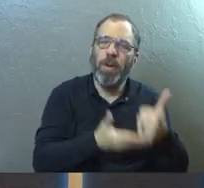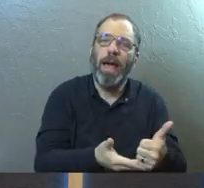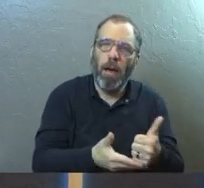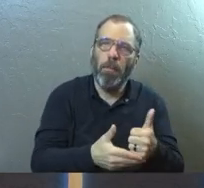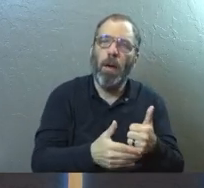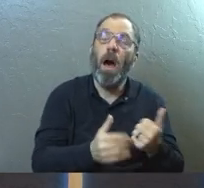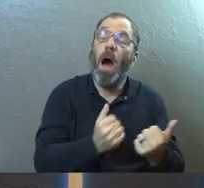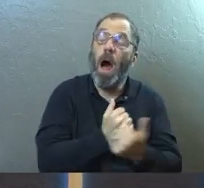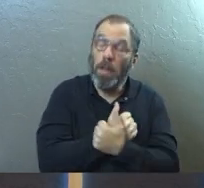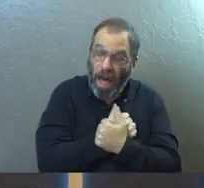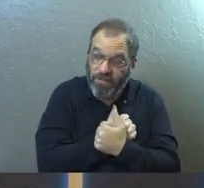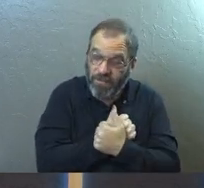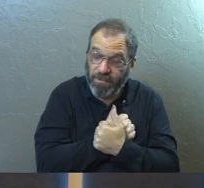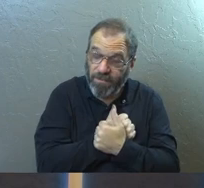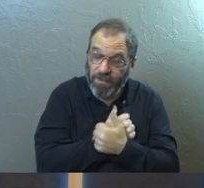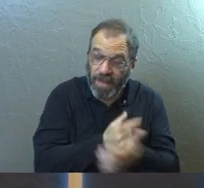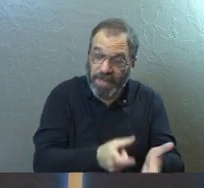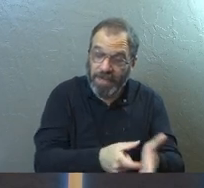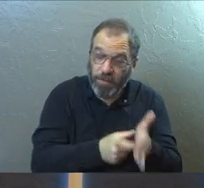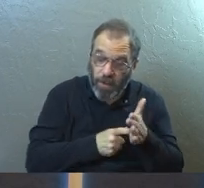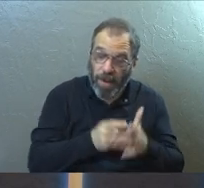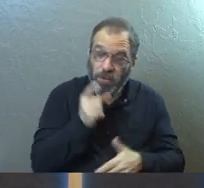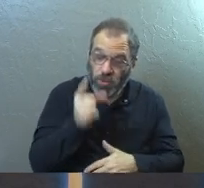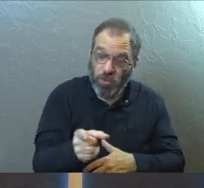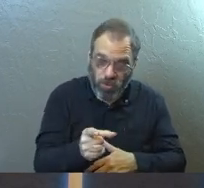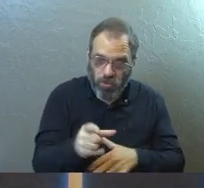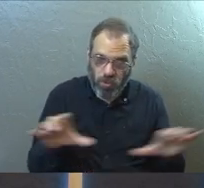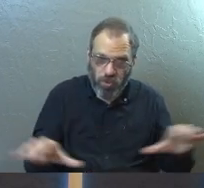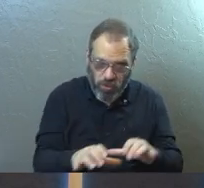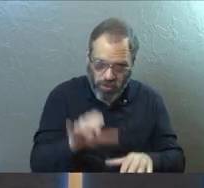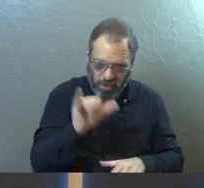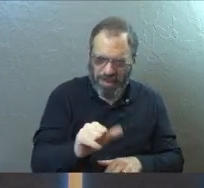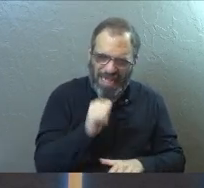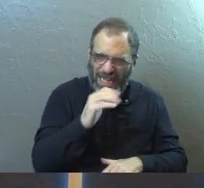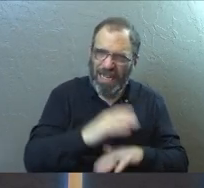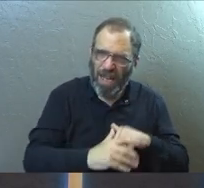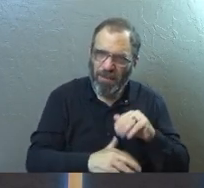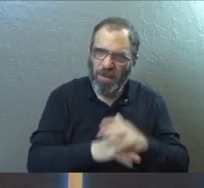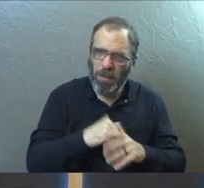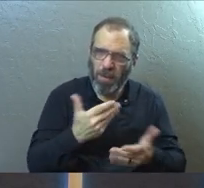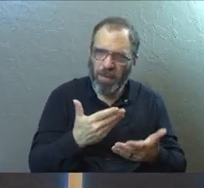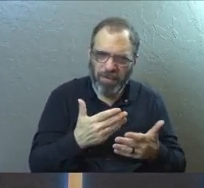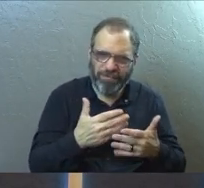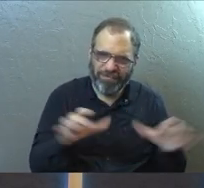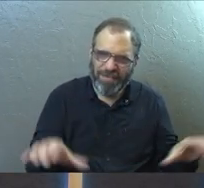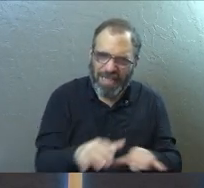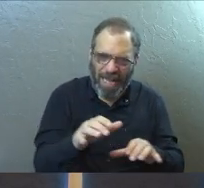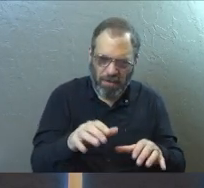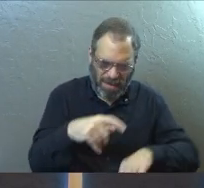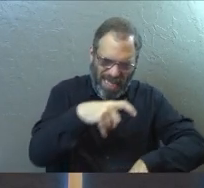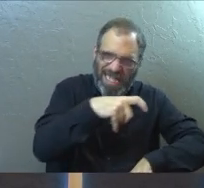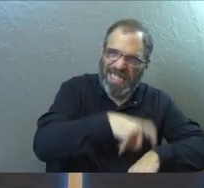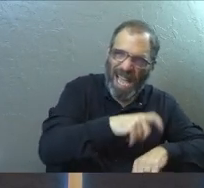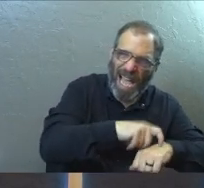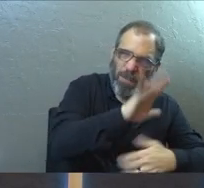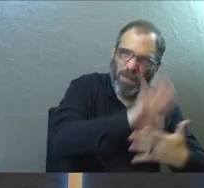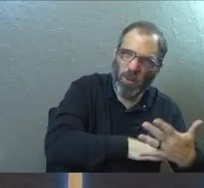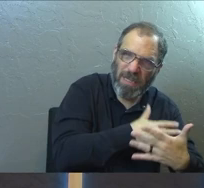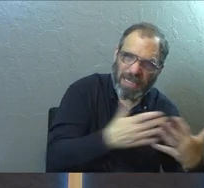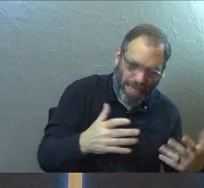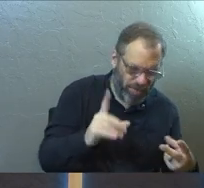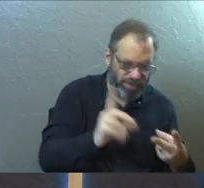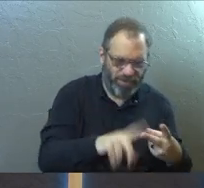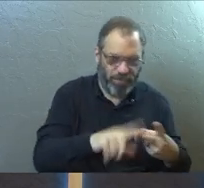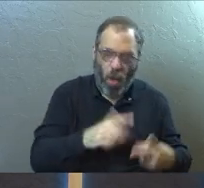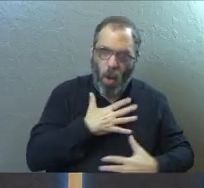Love demands that you do what's uncomfortable to you. Love demands that you sacrifice time out of your schedule